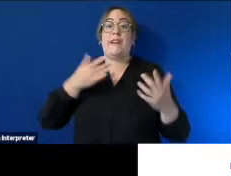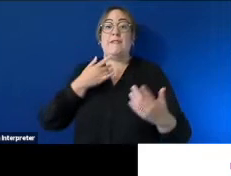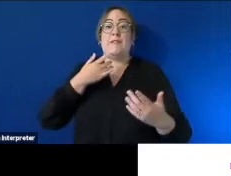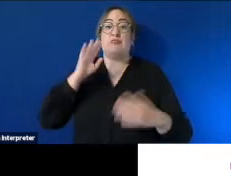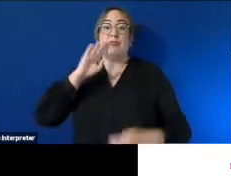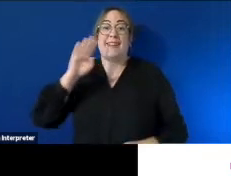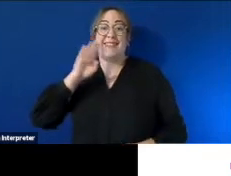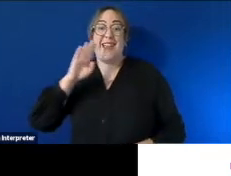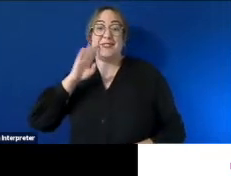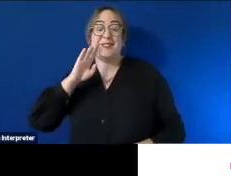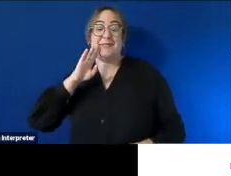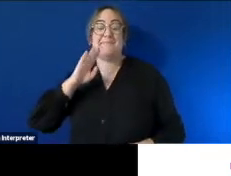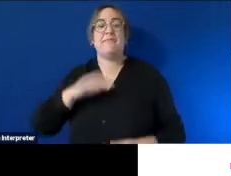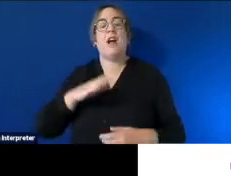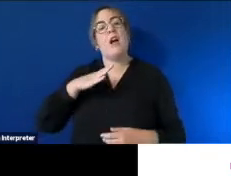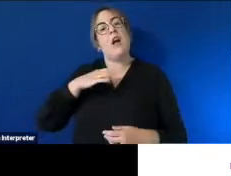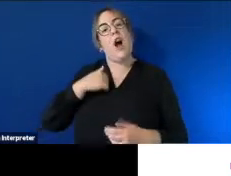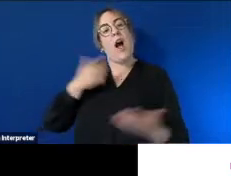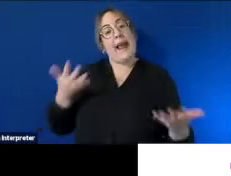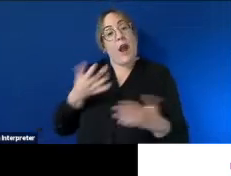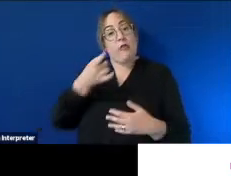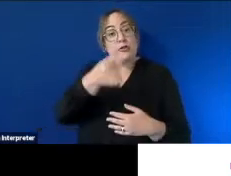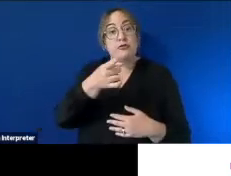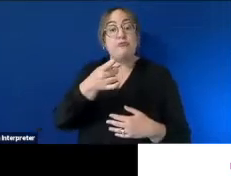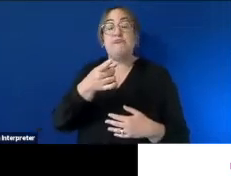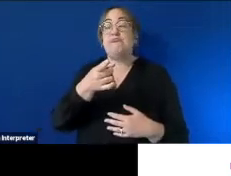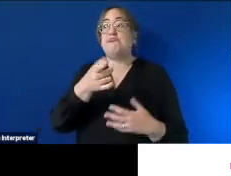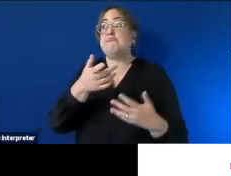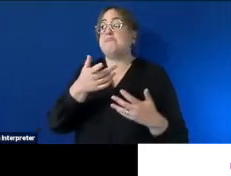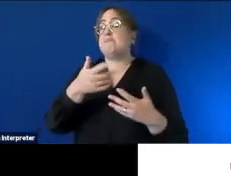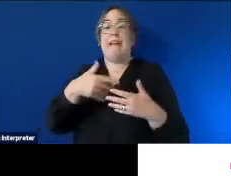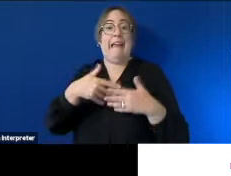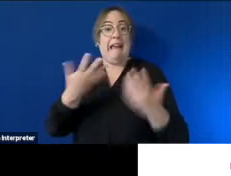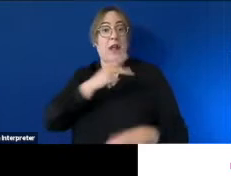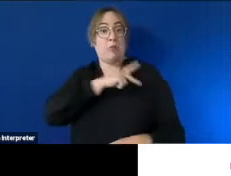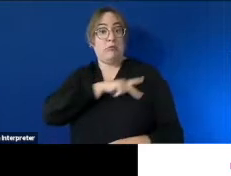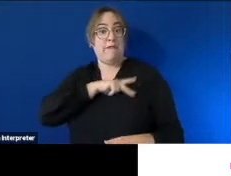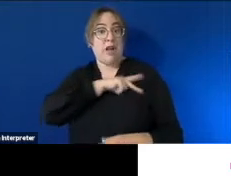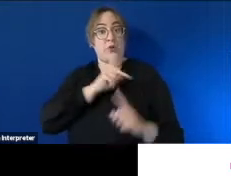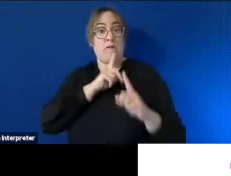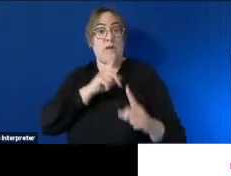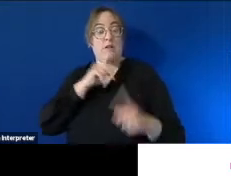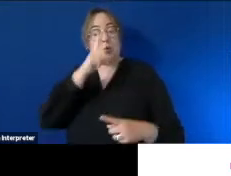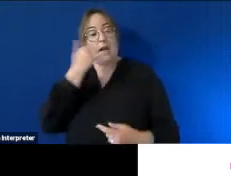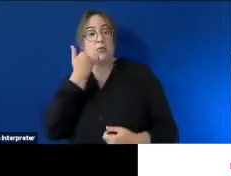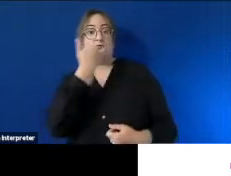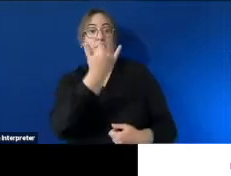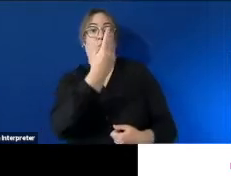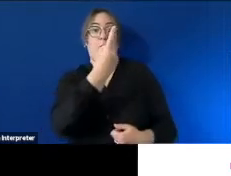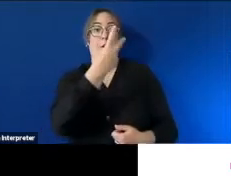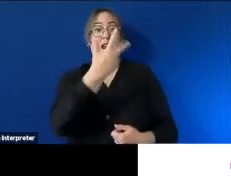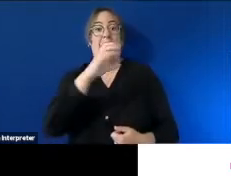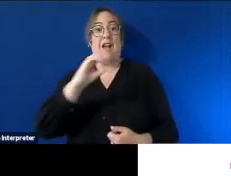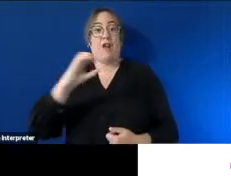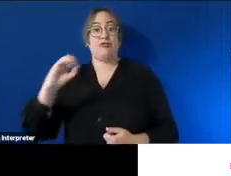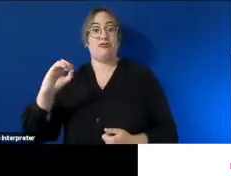i strongly encourage you to speak to um you know any uh of our professionals advisors on the 100 number or visit our website